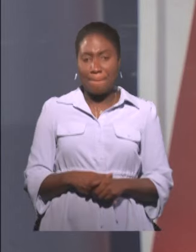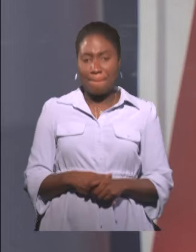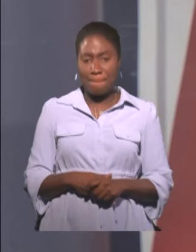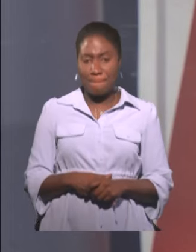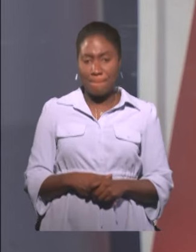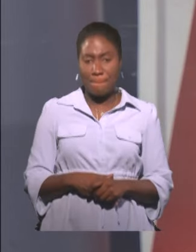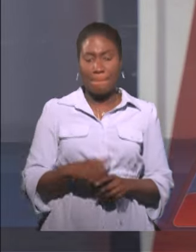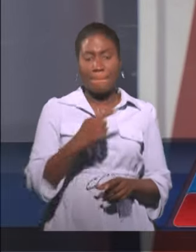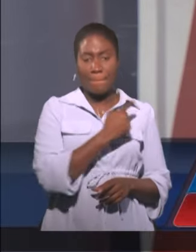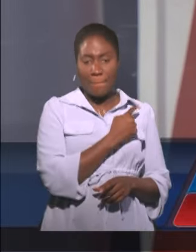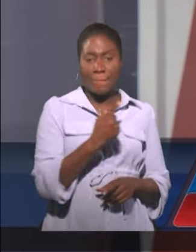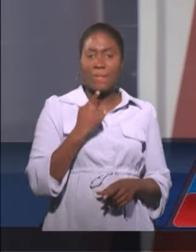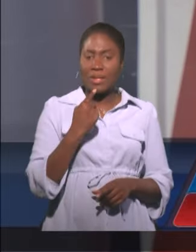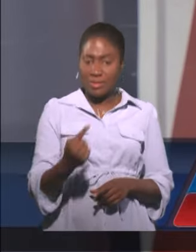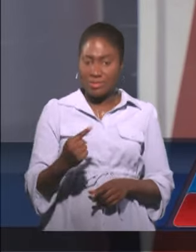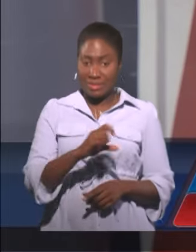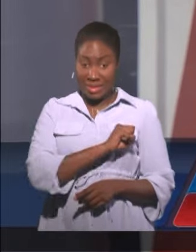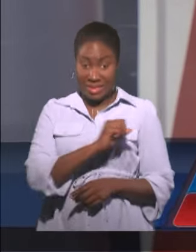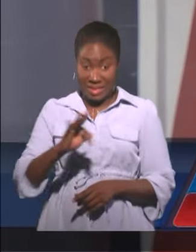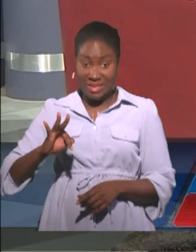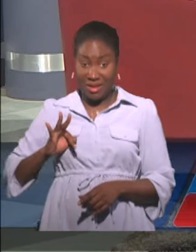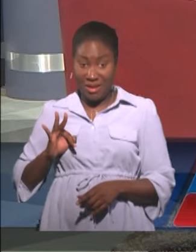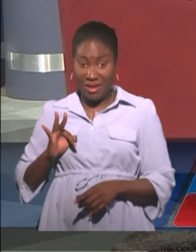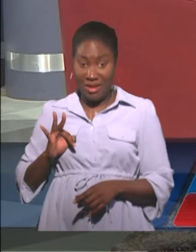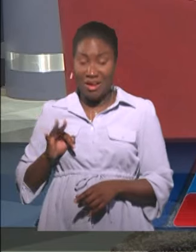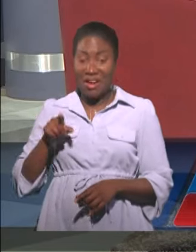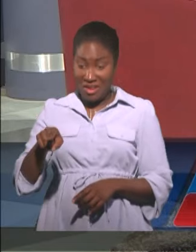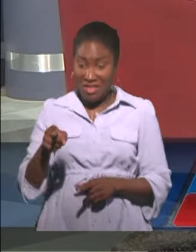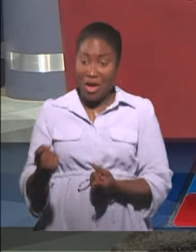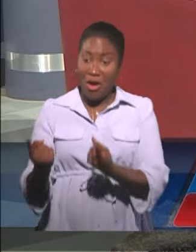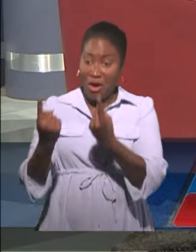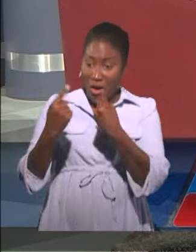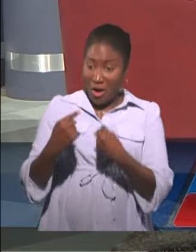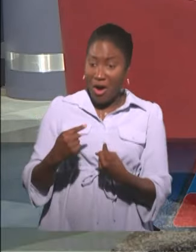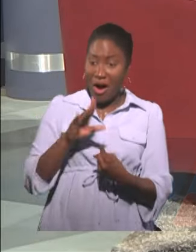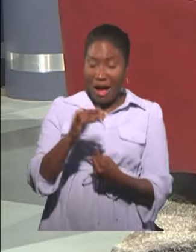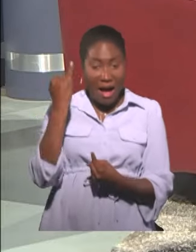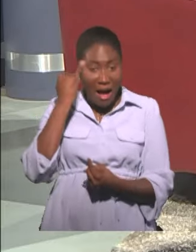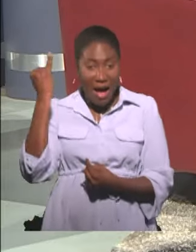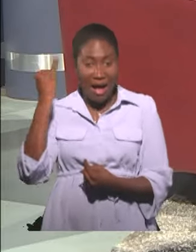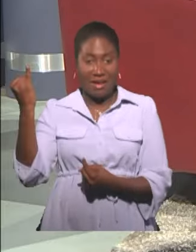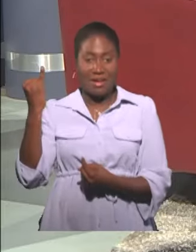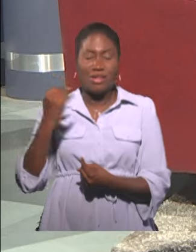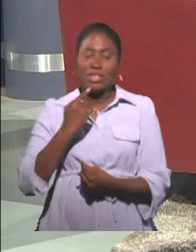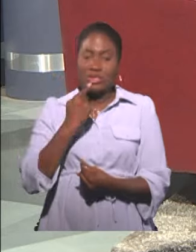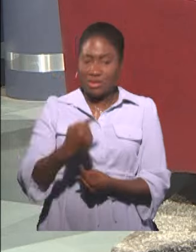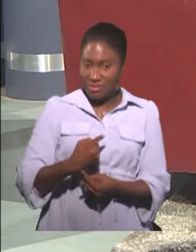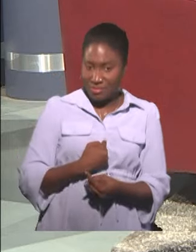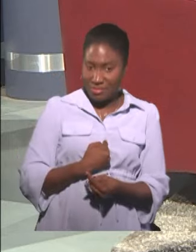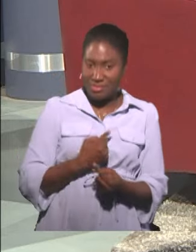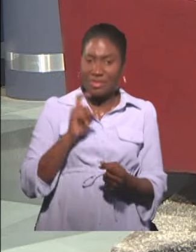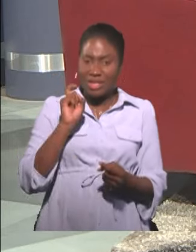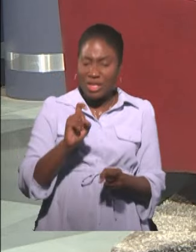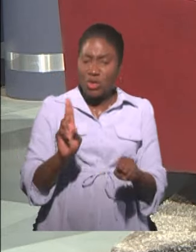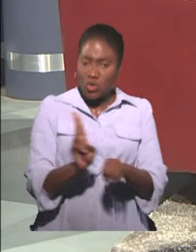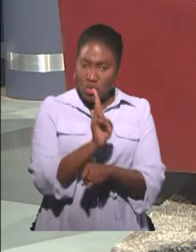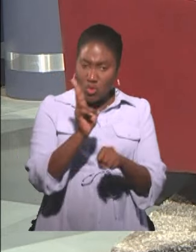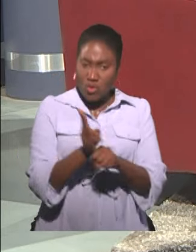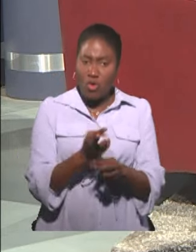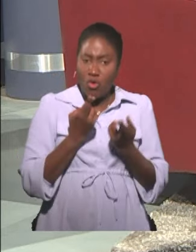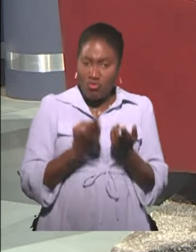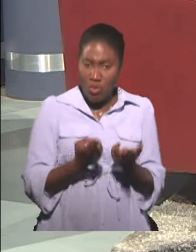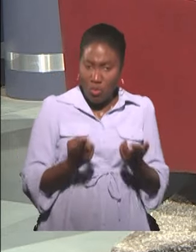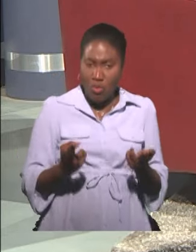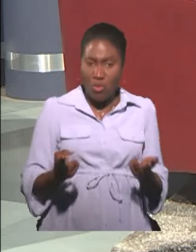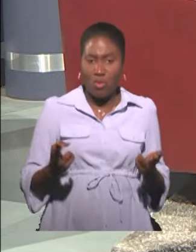So they came to me with a proposal in terms of how they can use the resources we have right now, which is the municipal cooperation staff on the